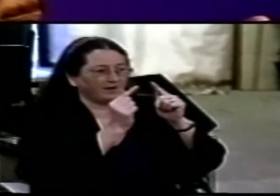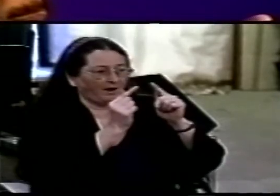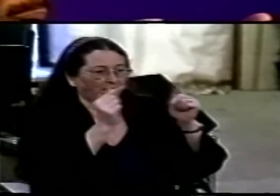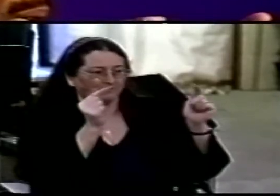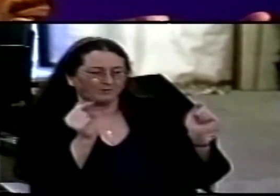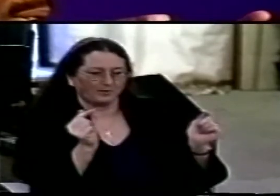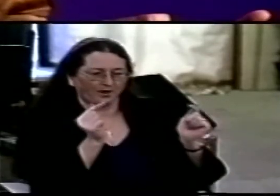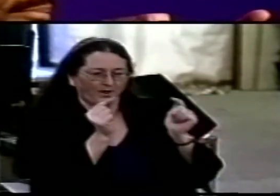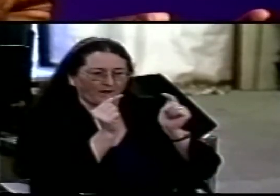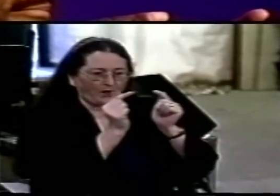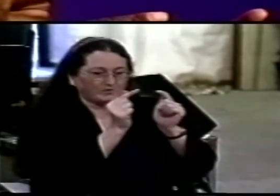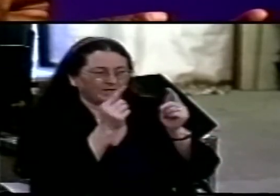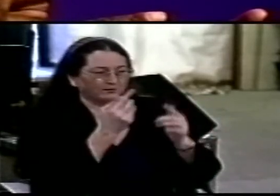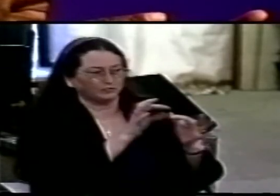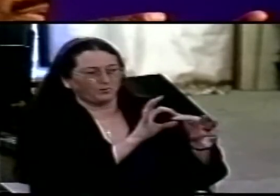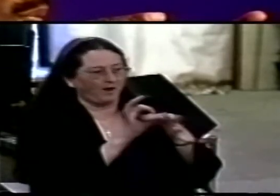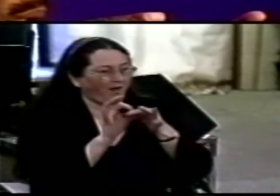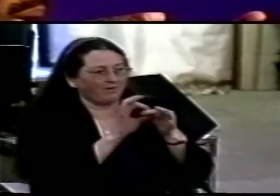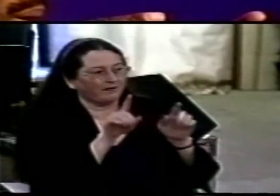one another